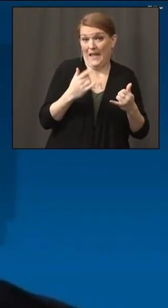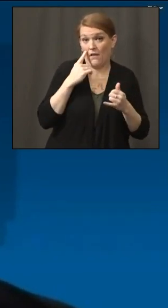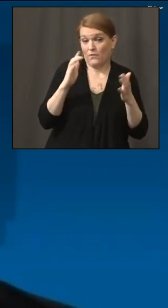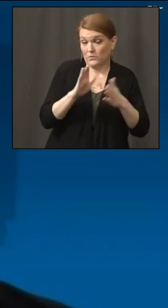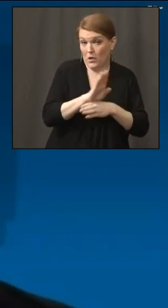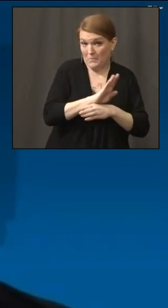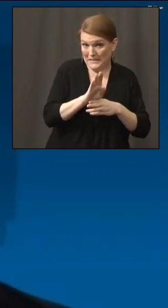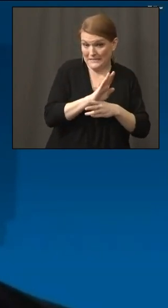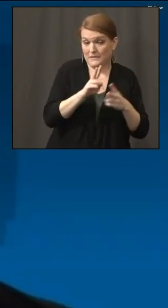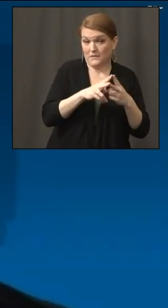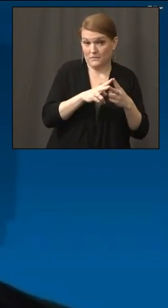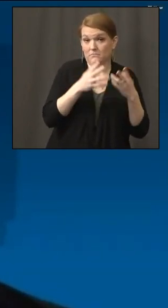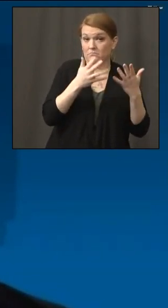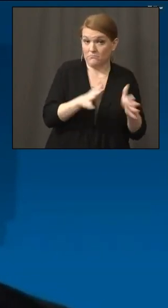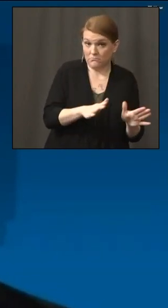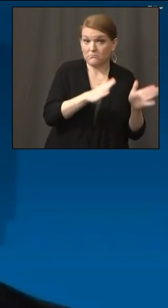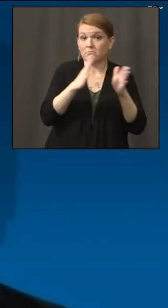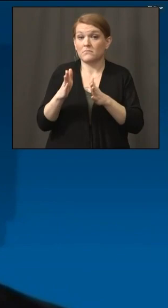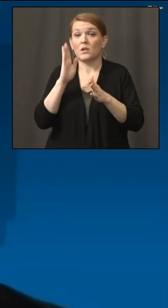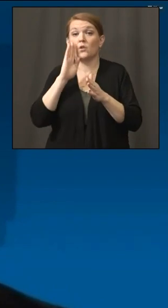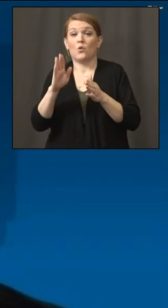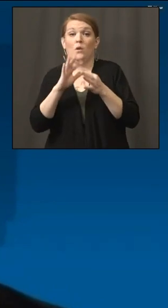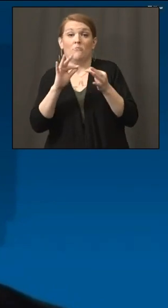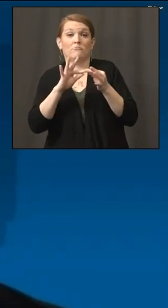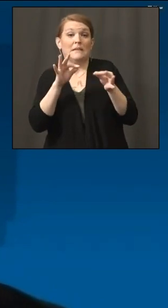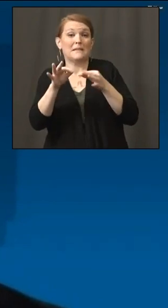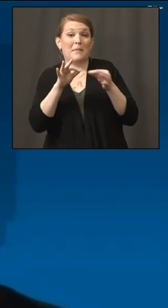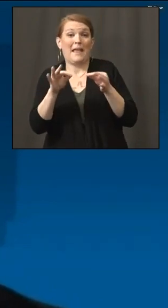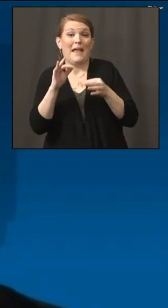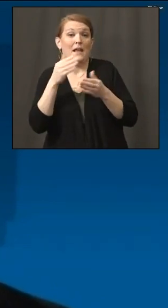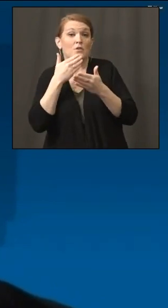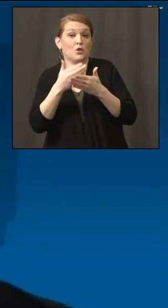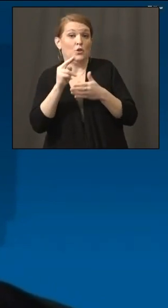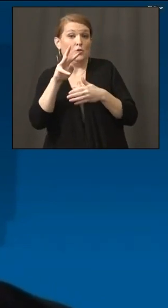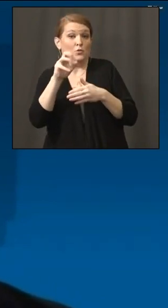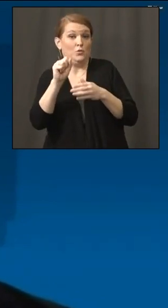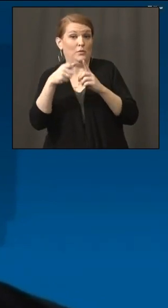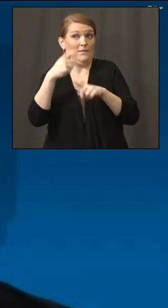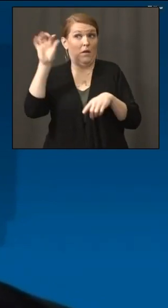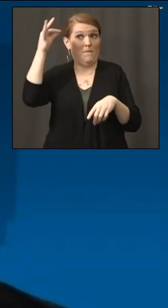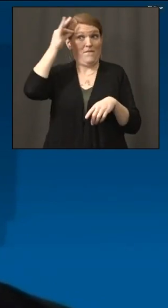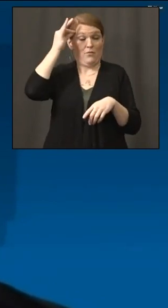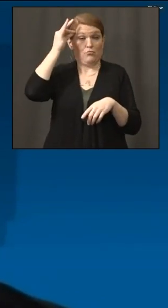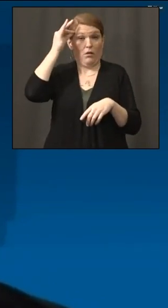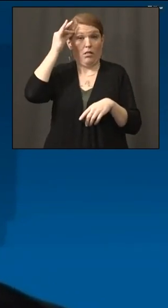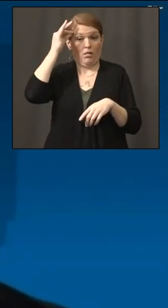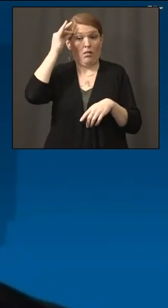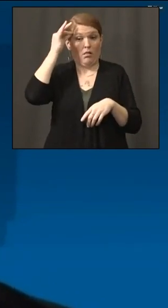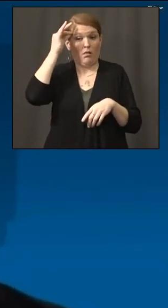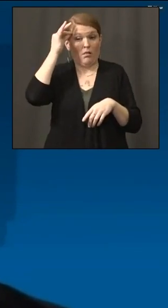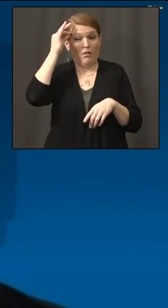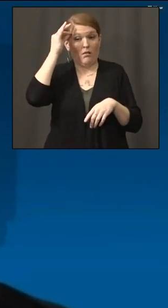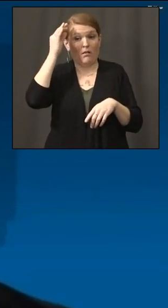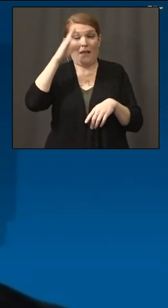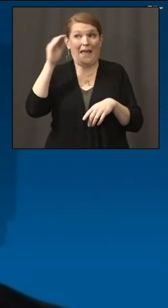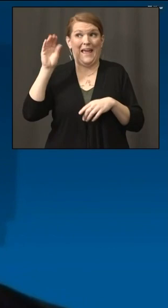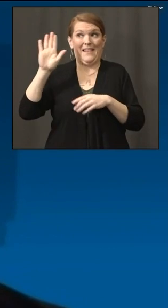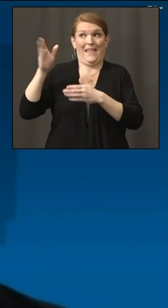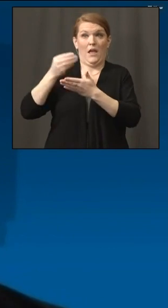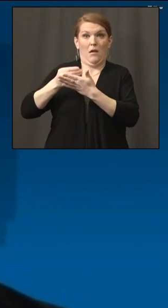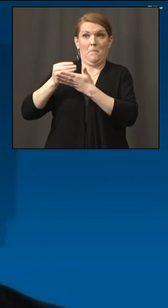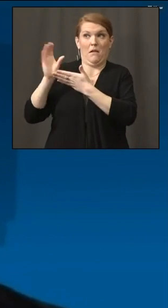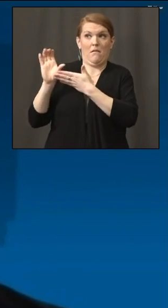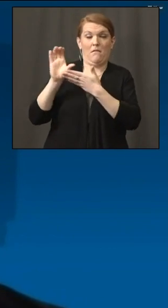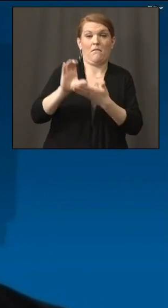and then also sharing good news relative to the federal government and direct relief that is coming